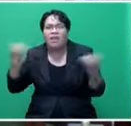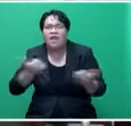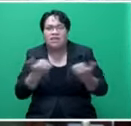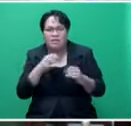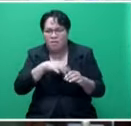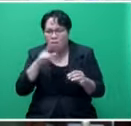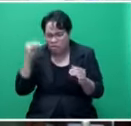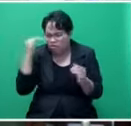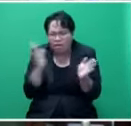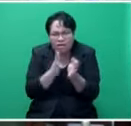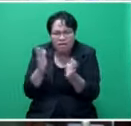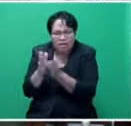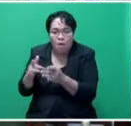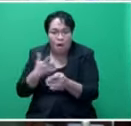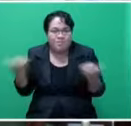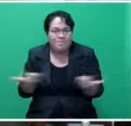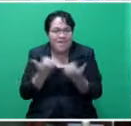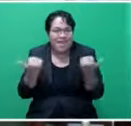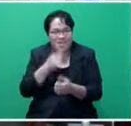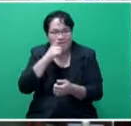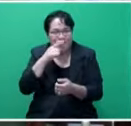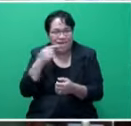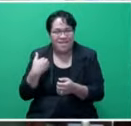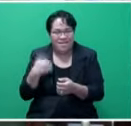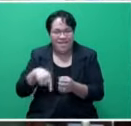such a short area why there's lots of customers